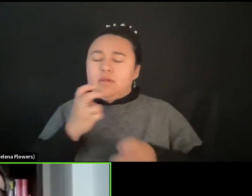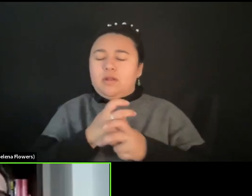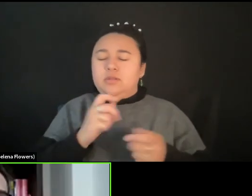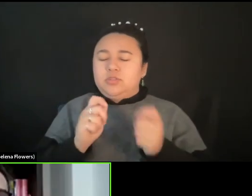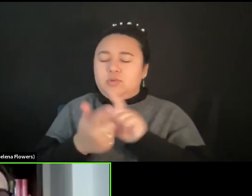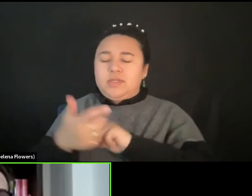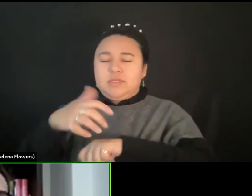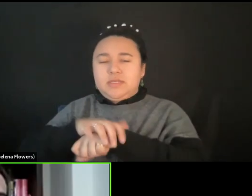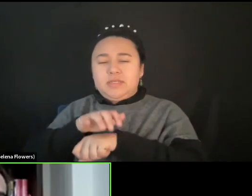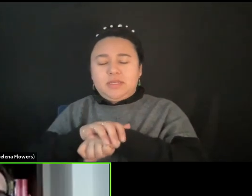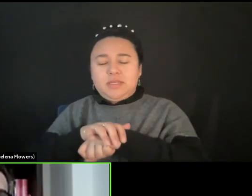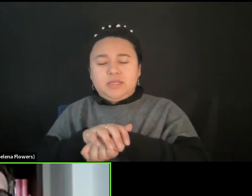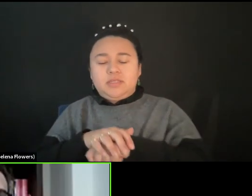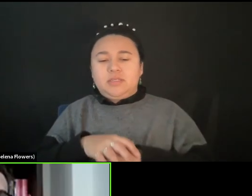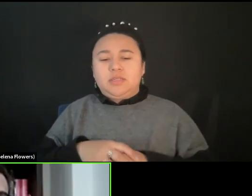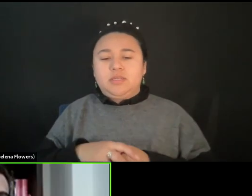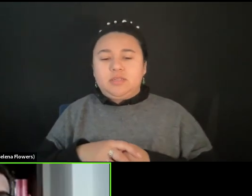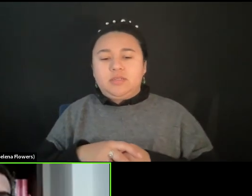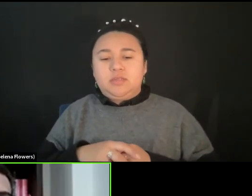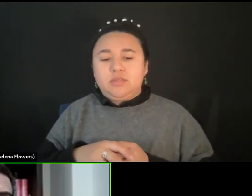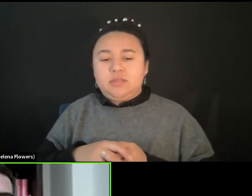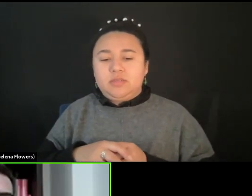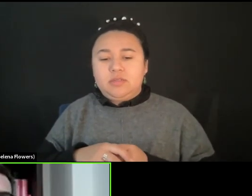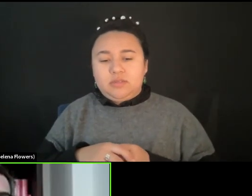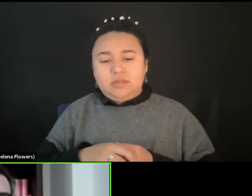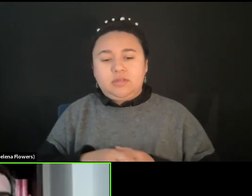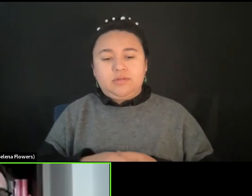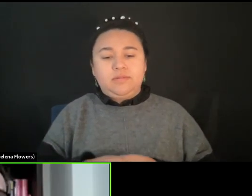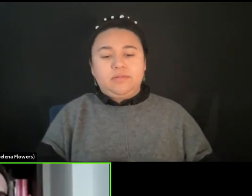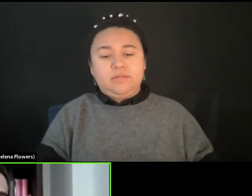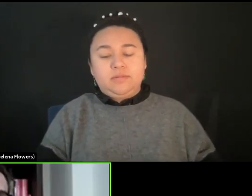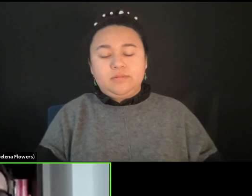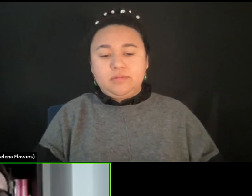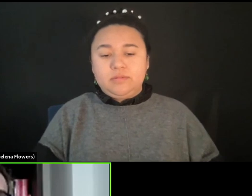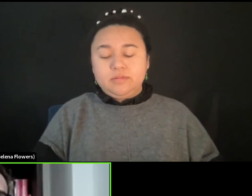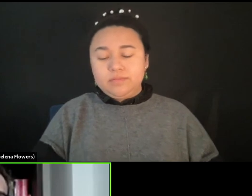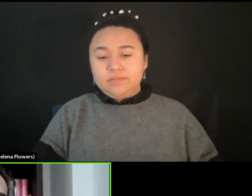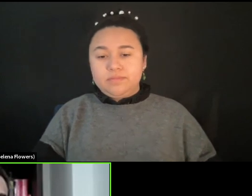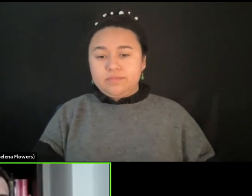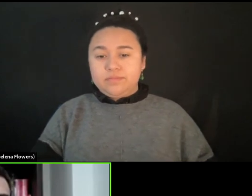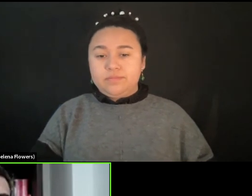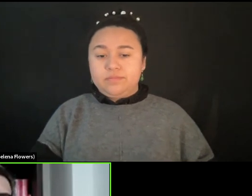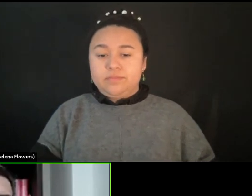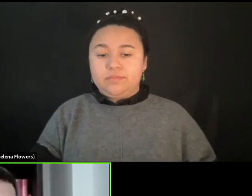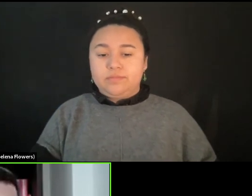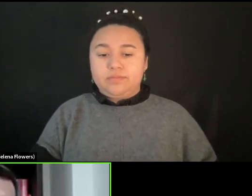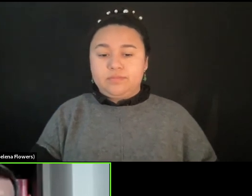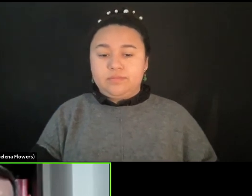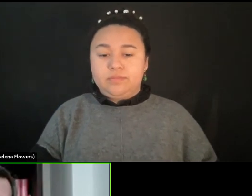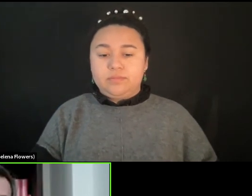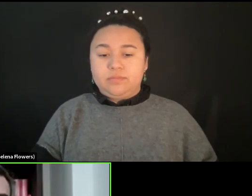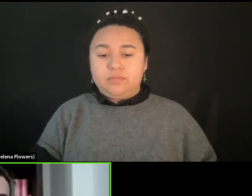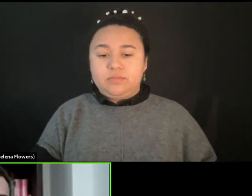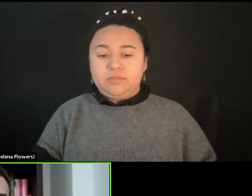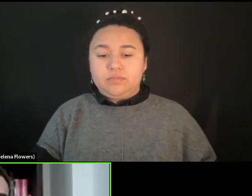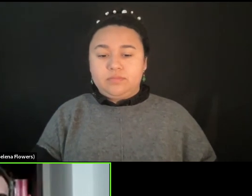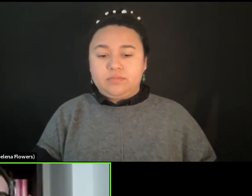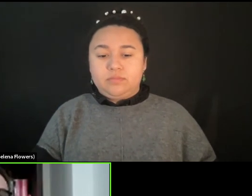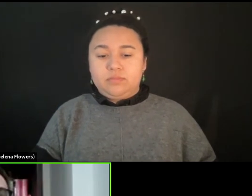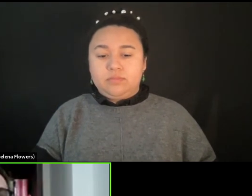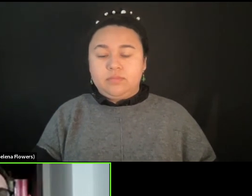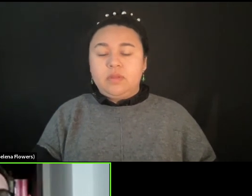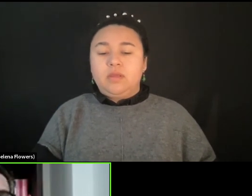English, but it says towards life, towards corporality, I think, and